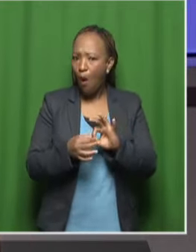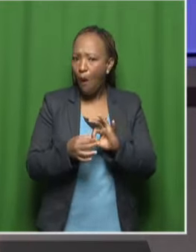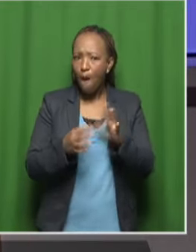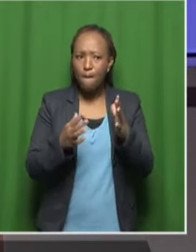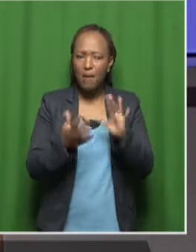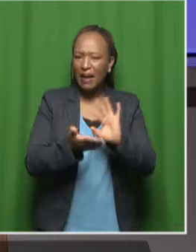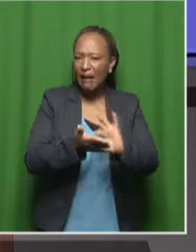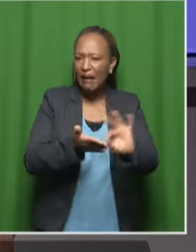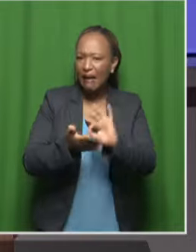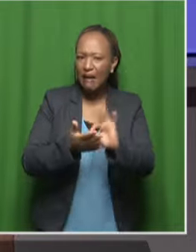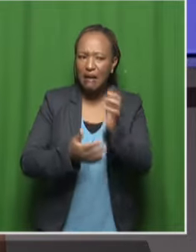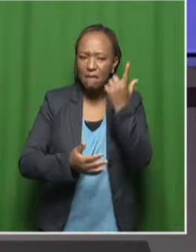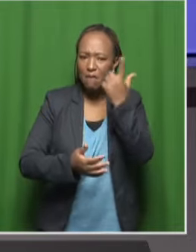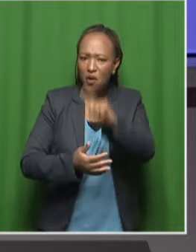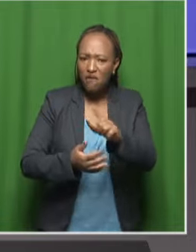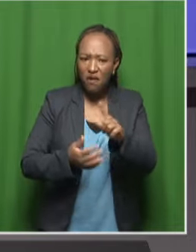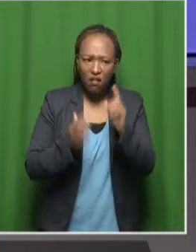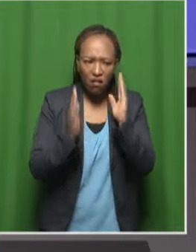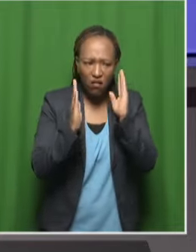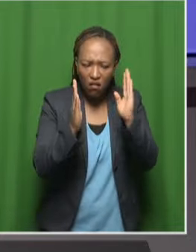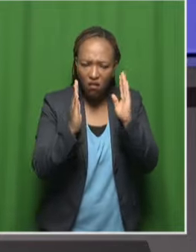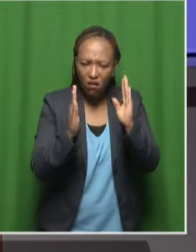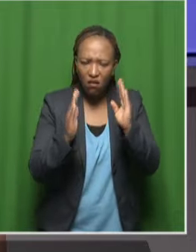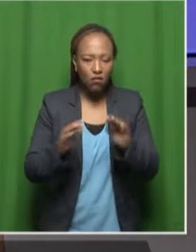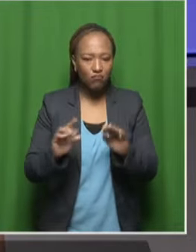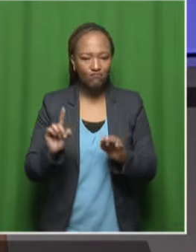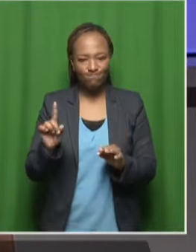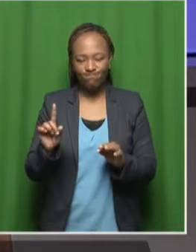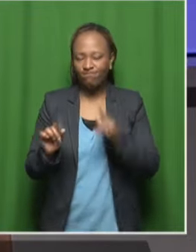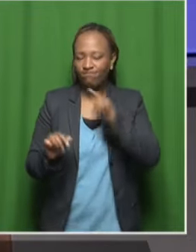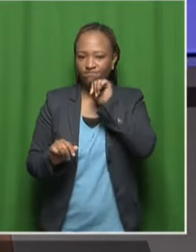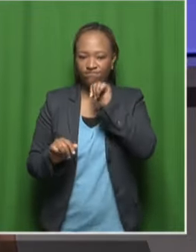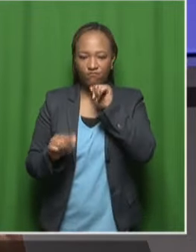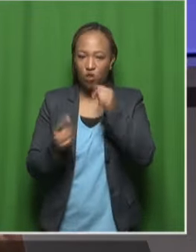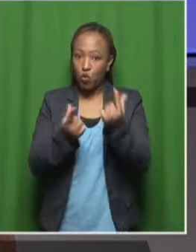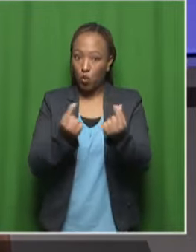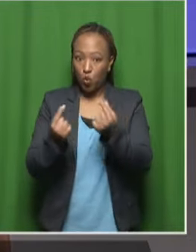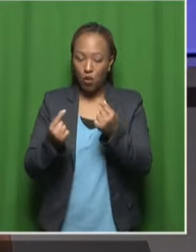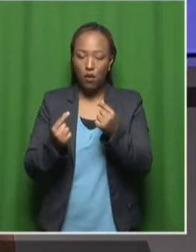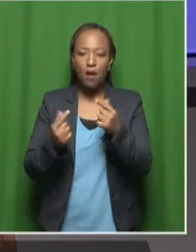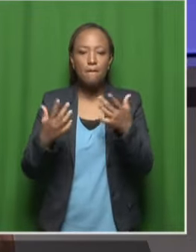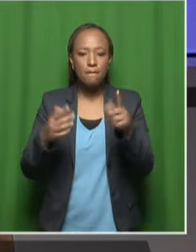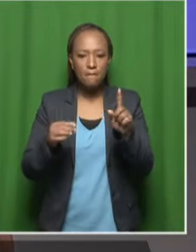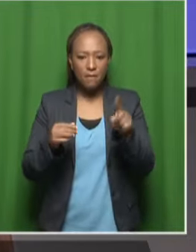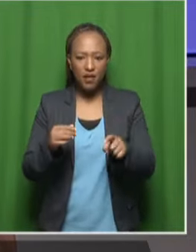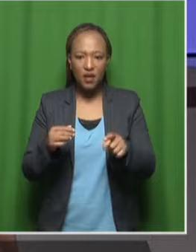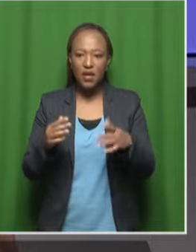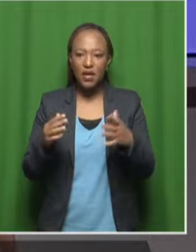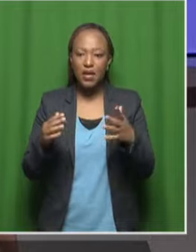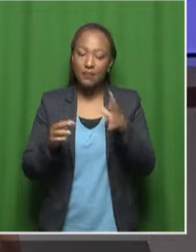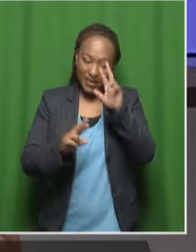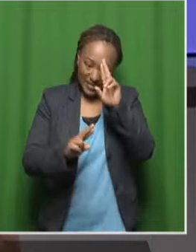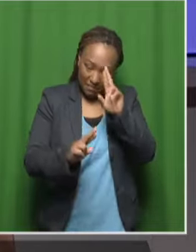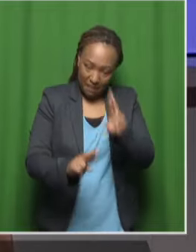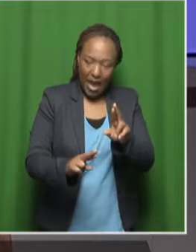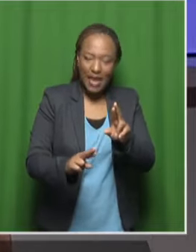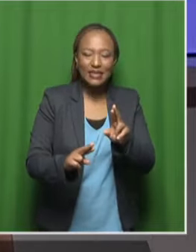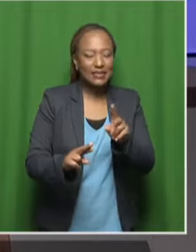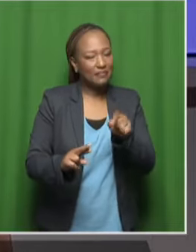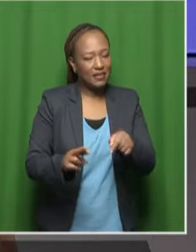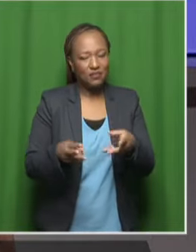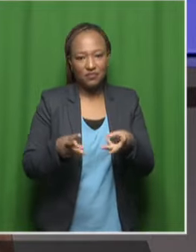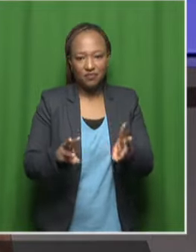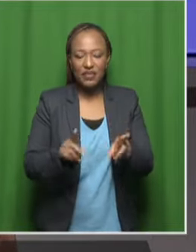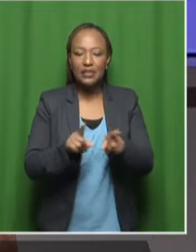care and attention was given to them. So for me, it was that no matter what we do, we must do it with a certain level of respect, but also